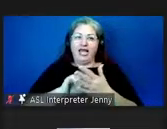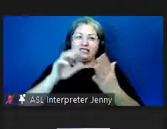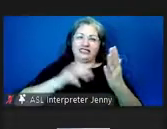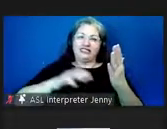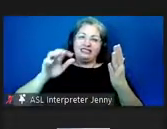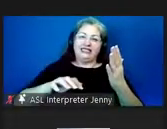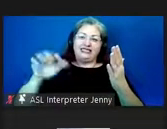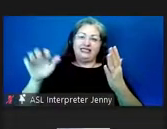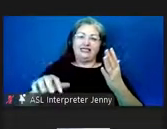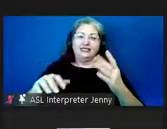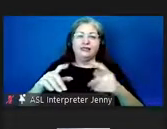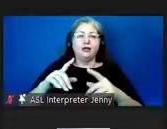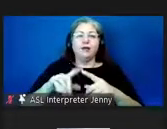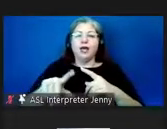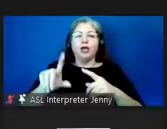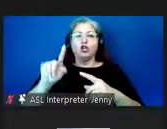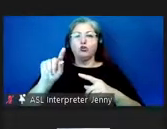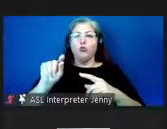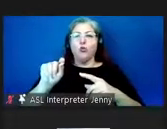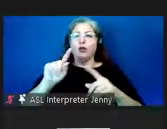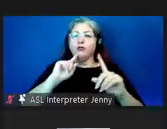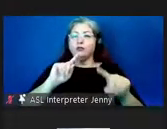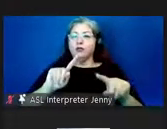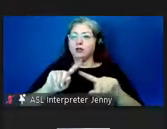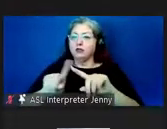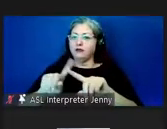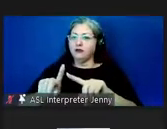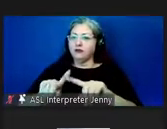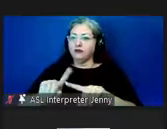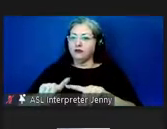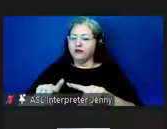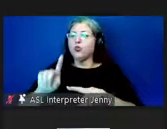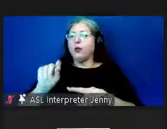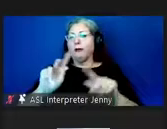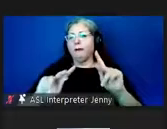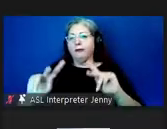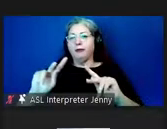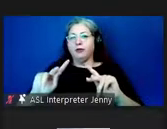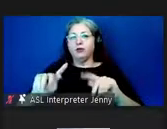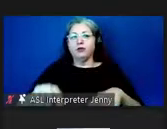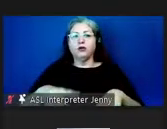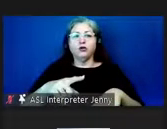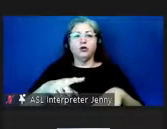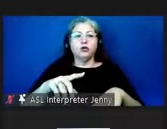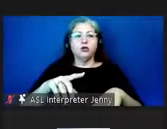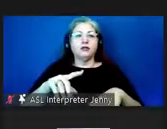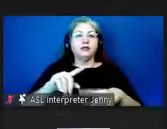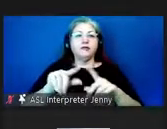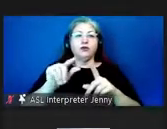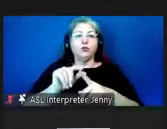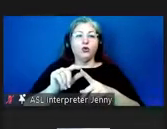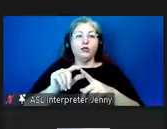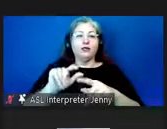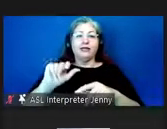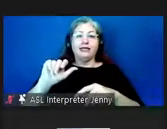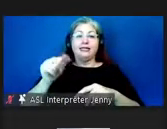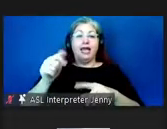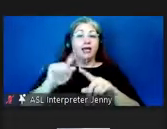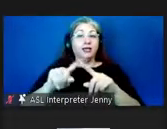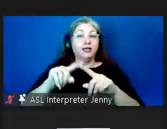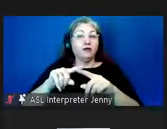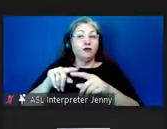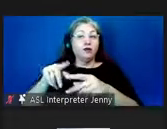and there were 20 different responses uh respondents representing words from 10 different places